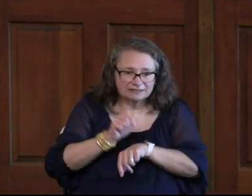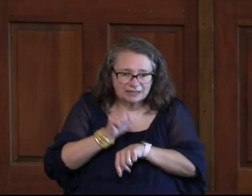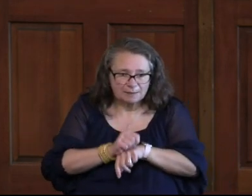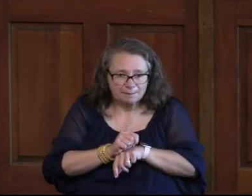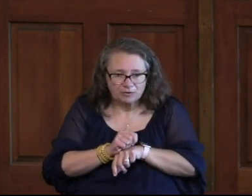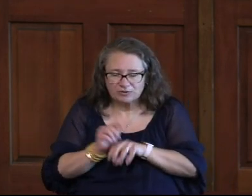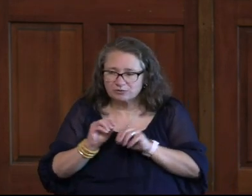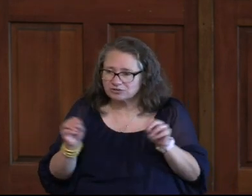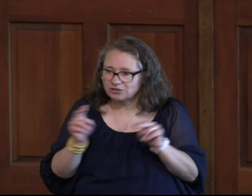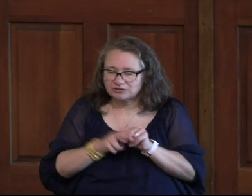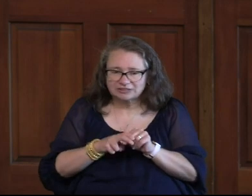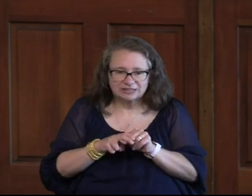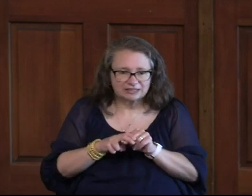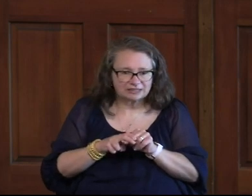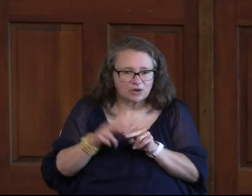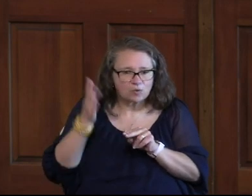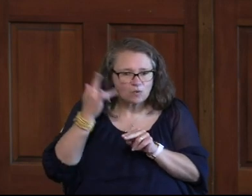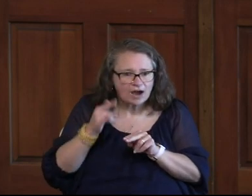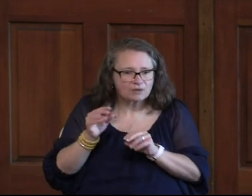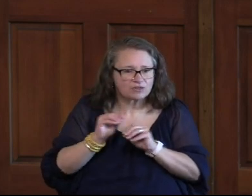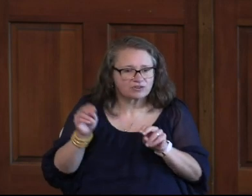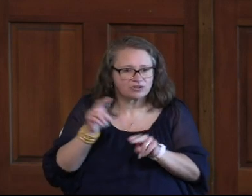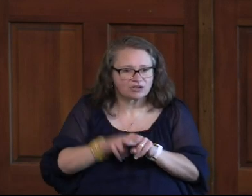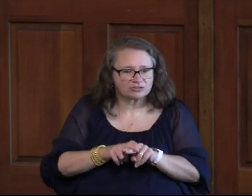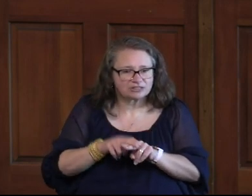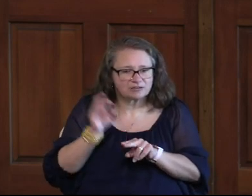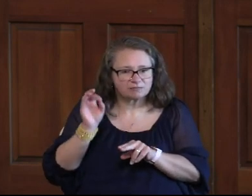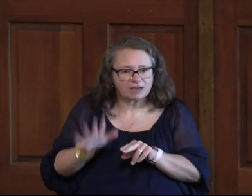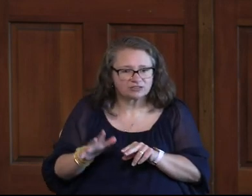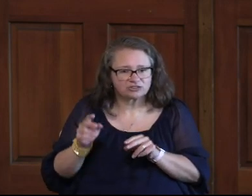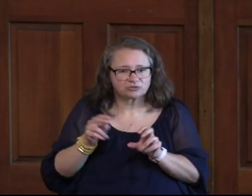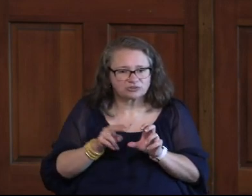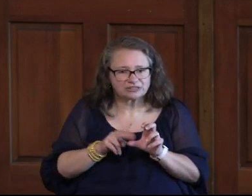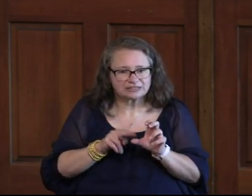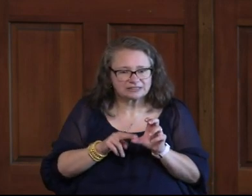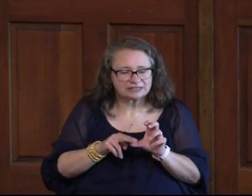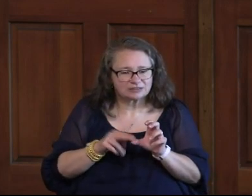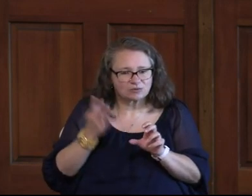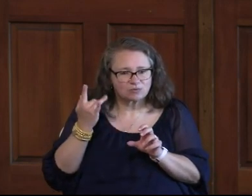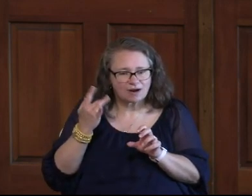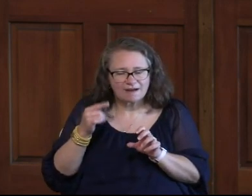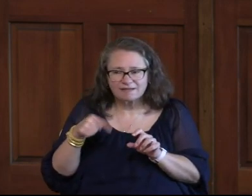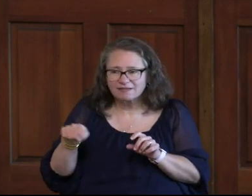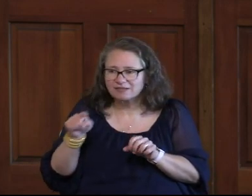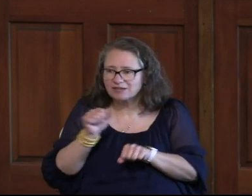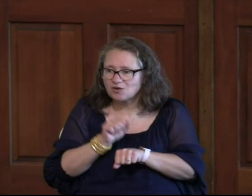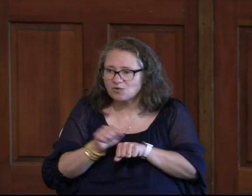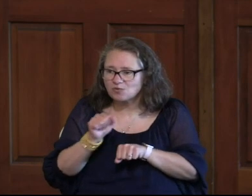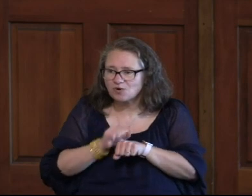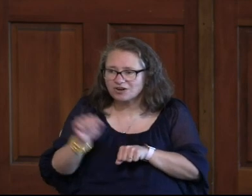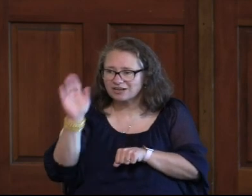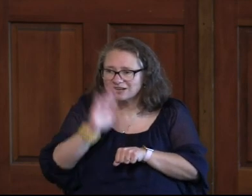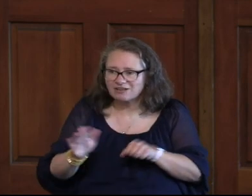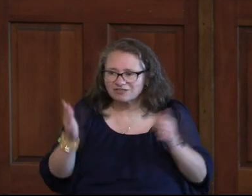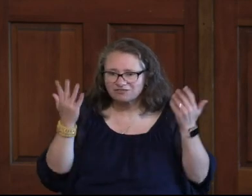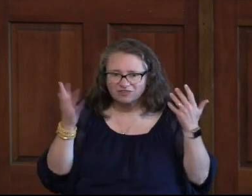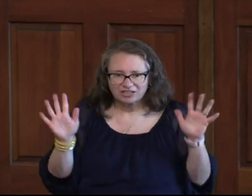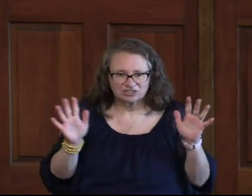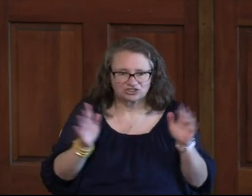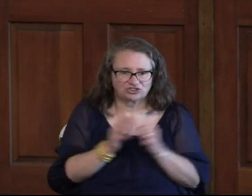There Were No Seats Why Were There No Seats Where The Priest Minister Because Their Work Was Never Done